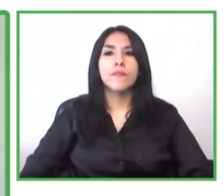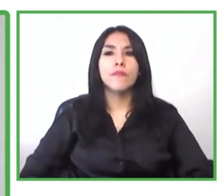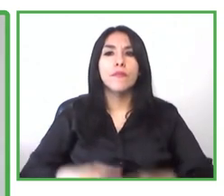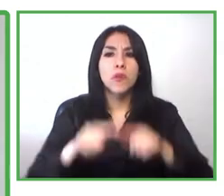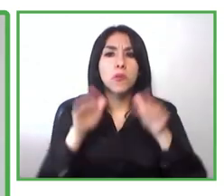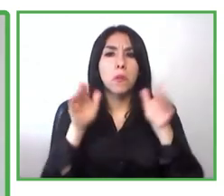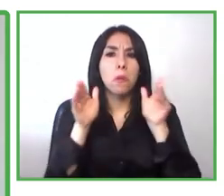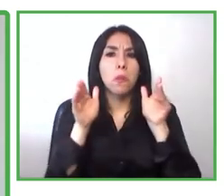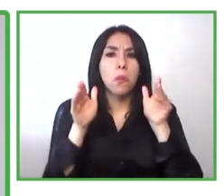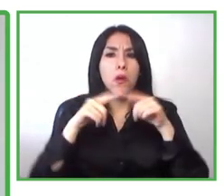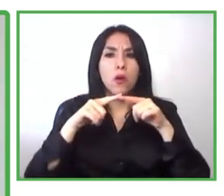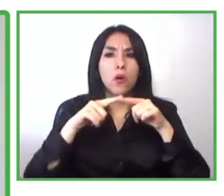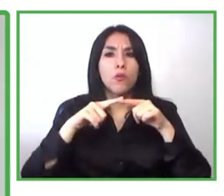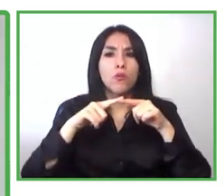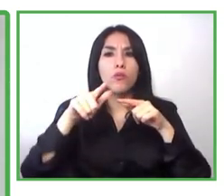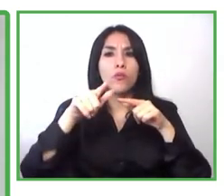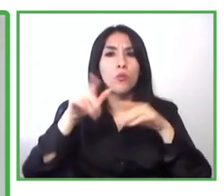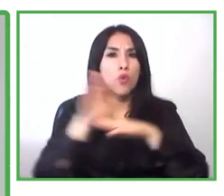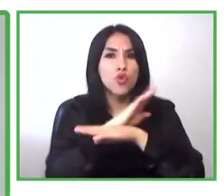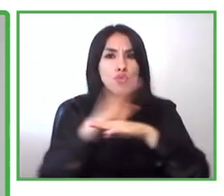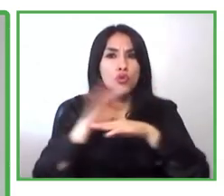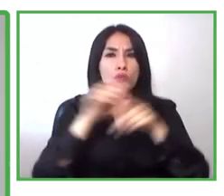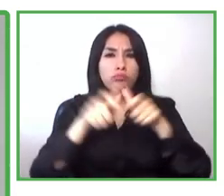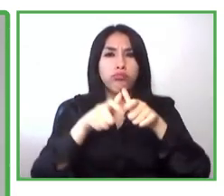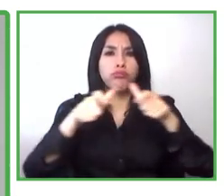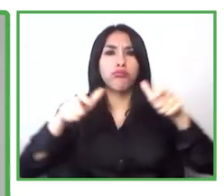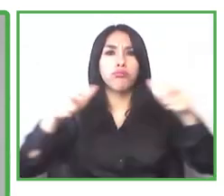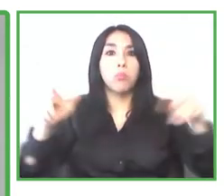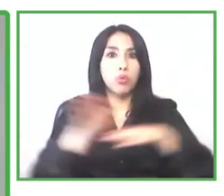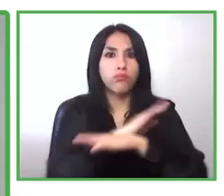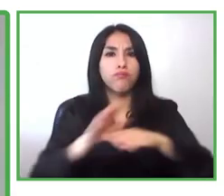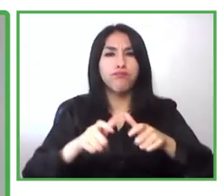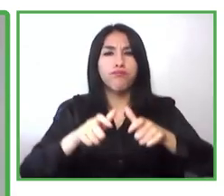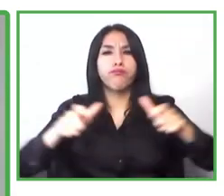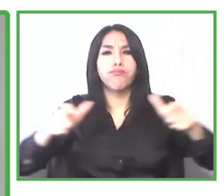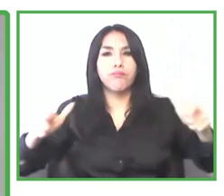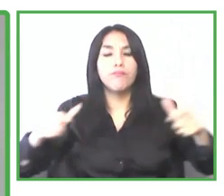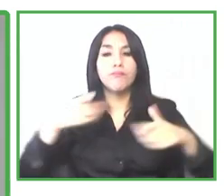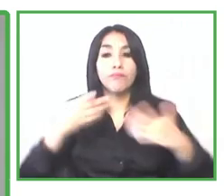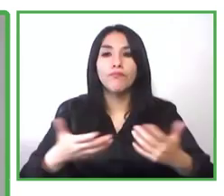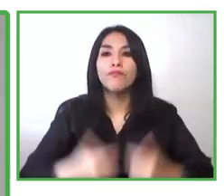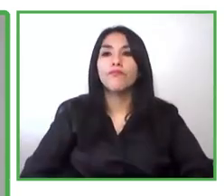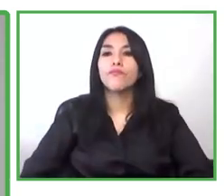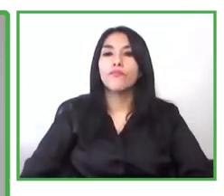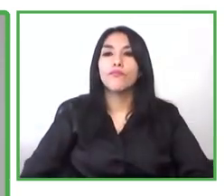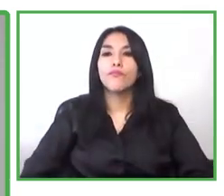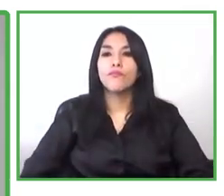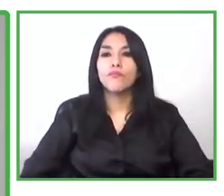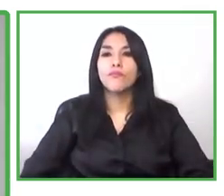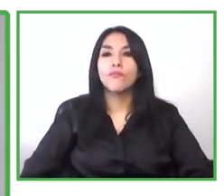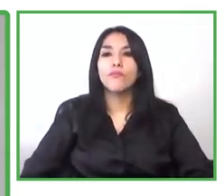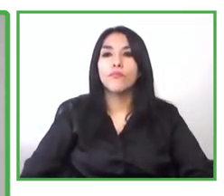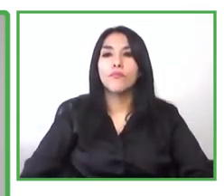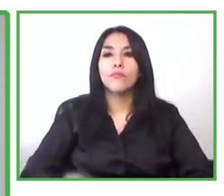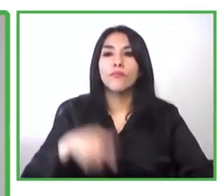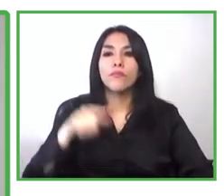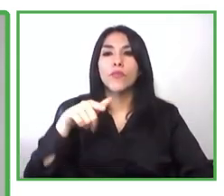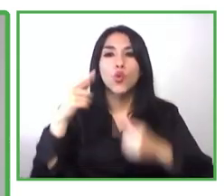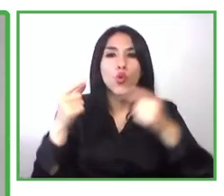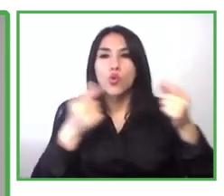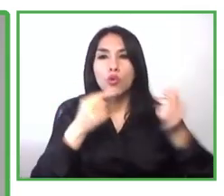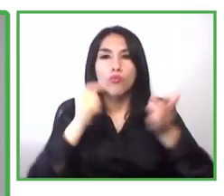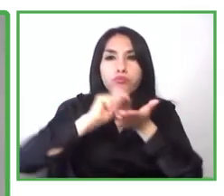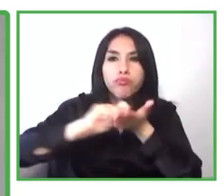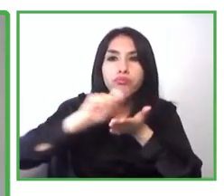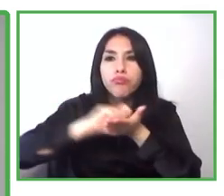companies and be able to show that this initiatives have support not only to the basics but and to write a business plan and to